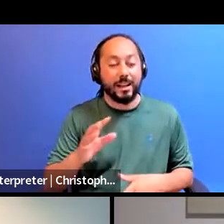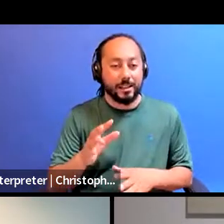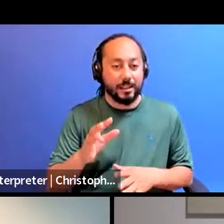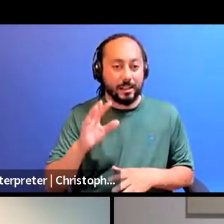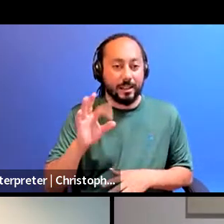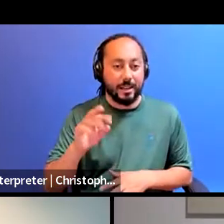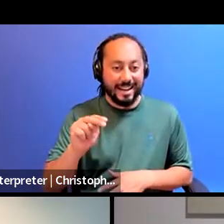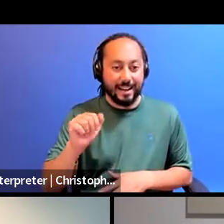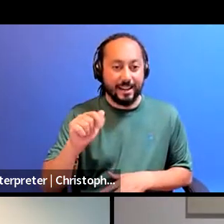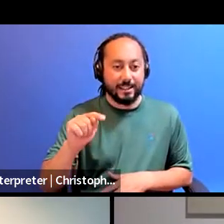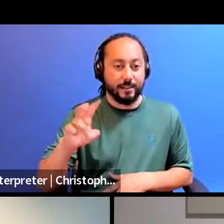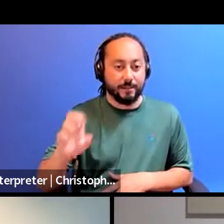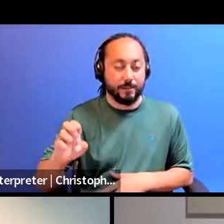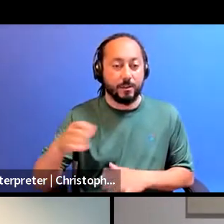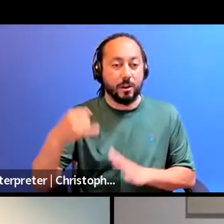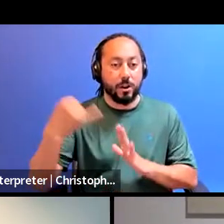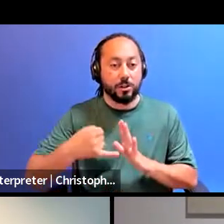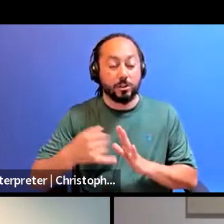two-spirit-led initiatives.